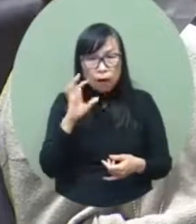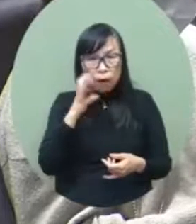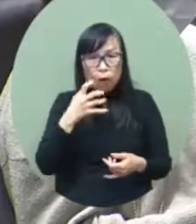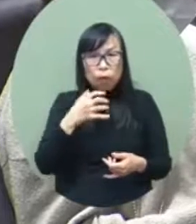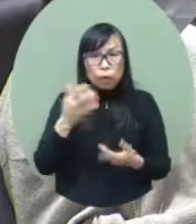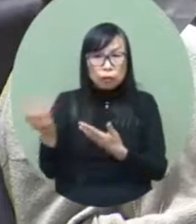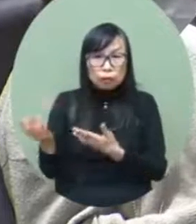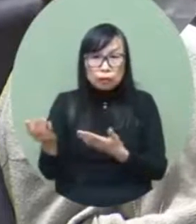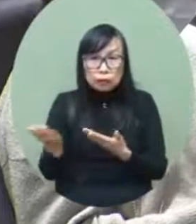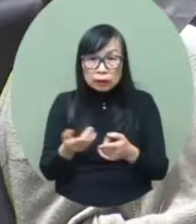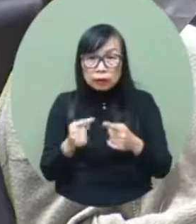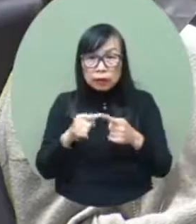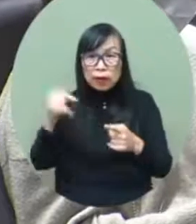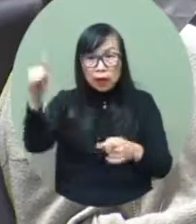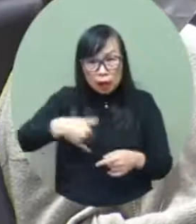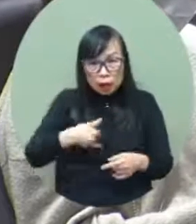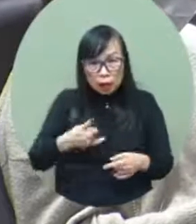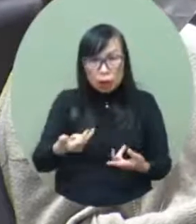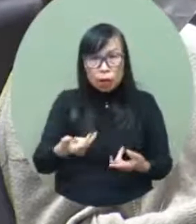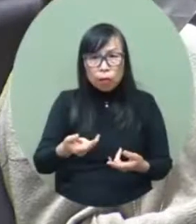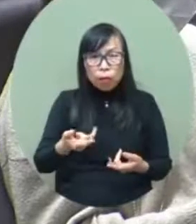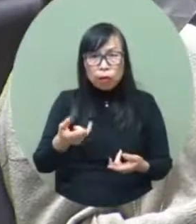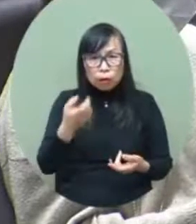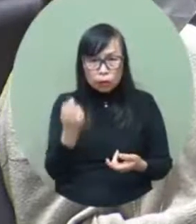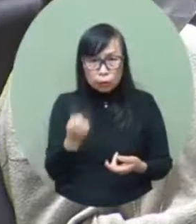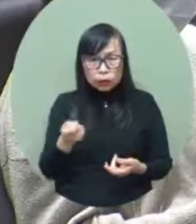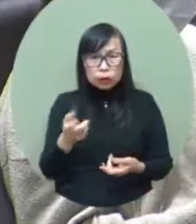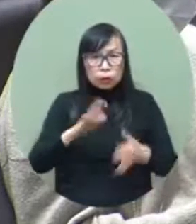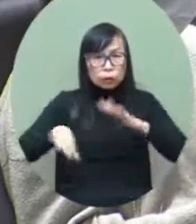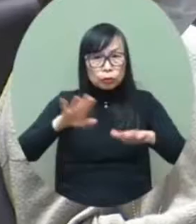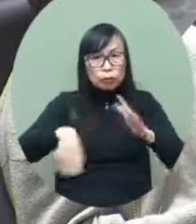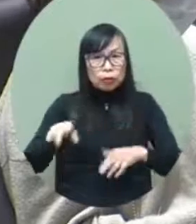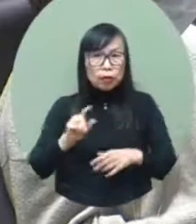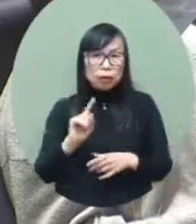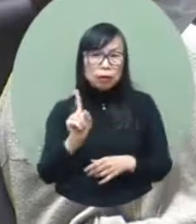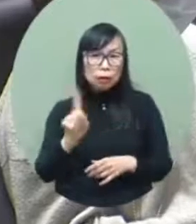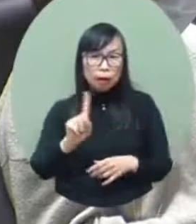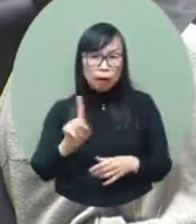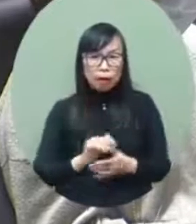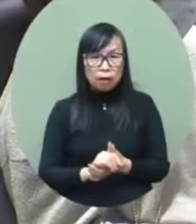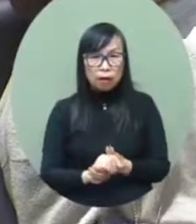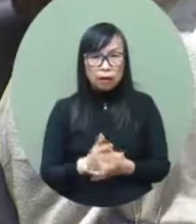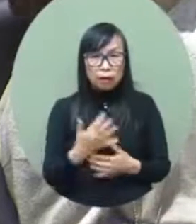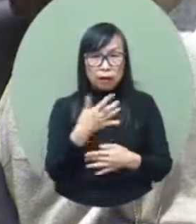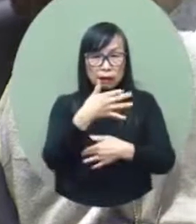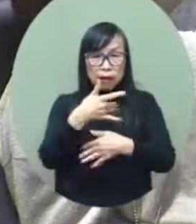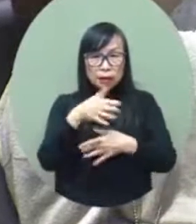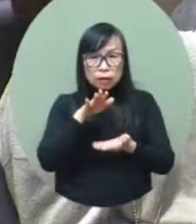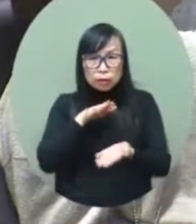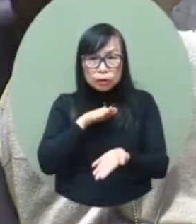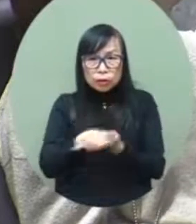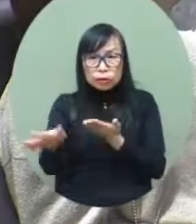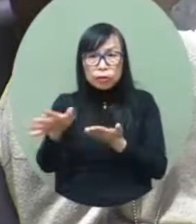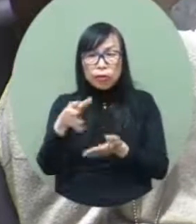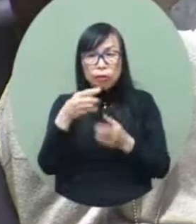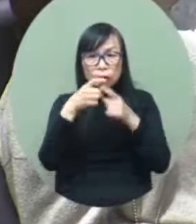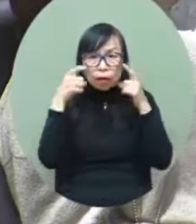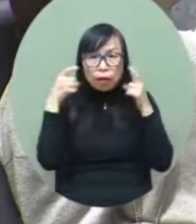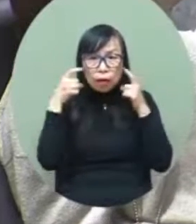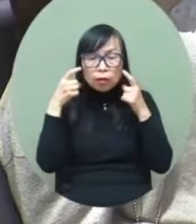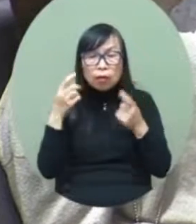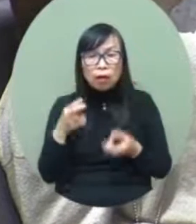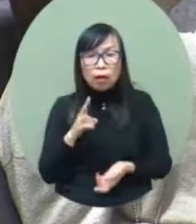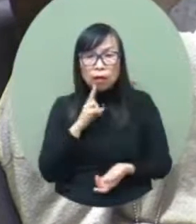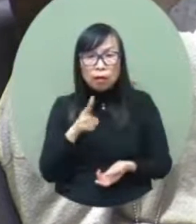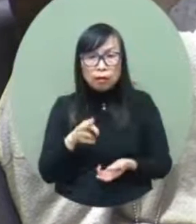survive the city's economy and when do you plan to make the announcement on mask removal secondly uh what will you discuss on your trip to the middle east and to